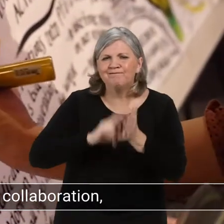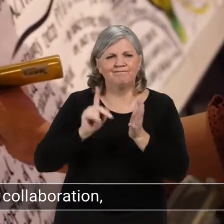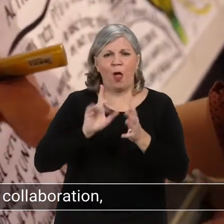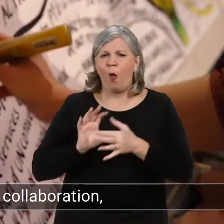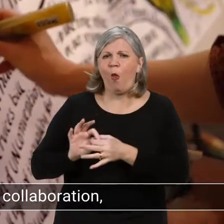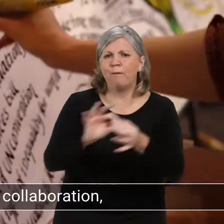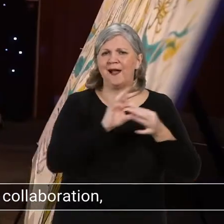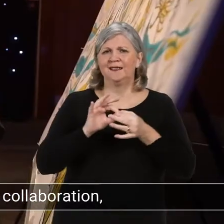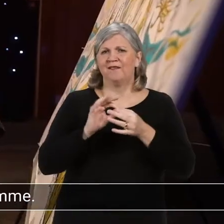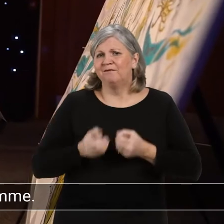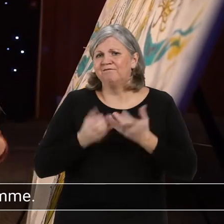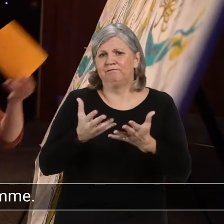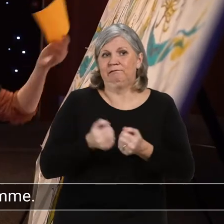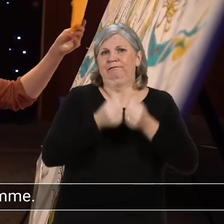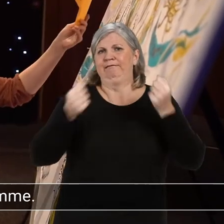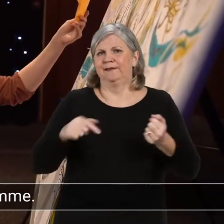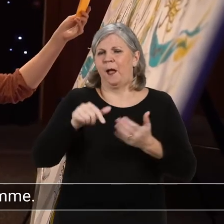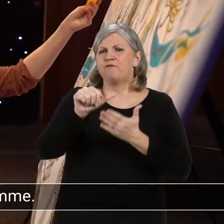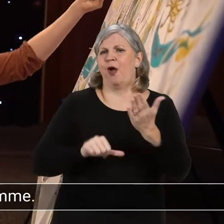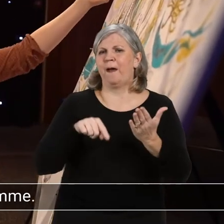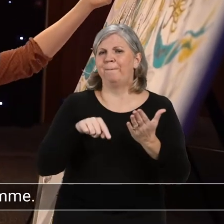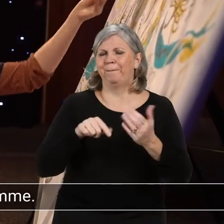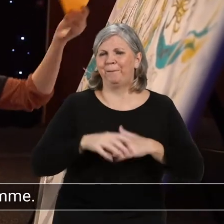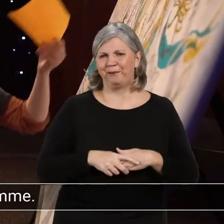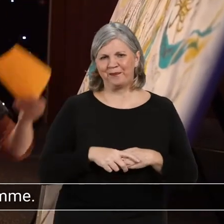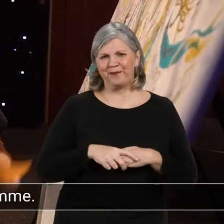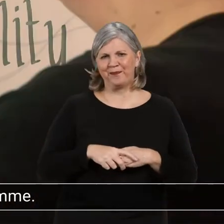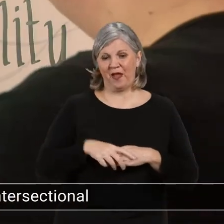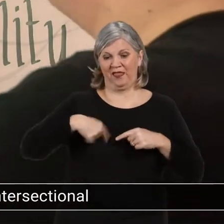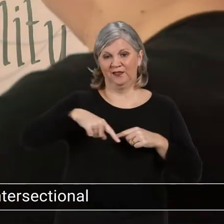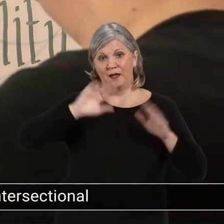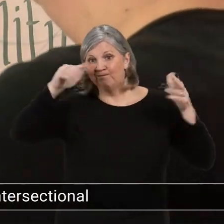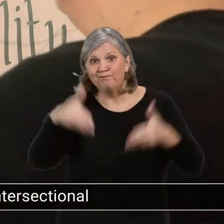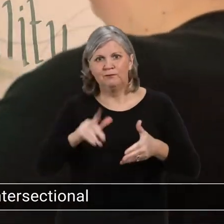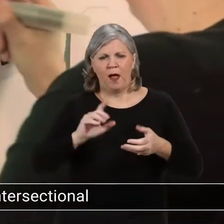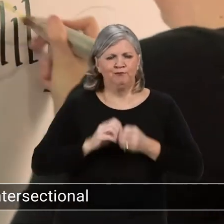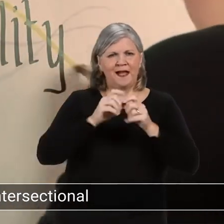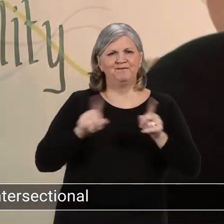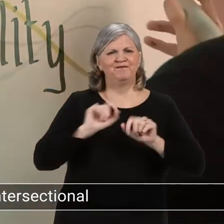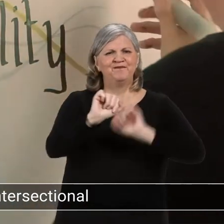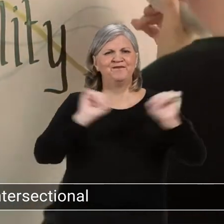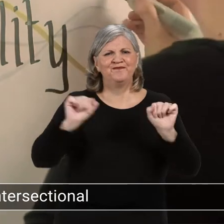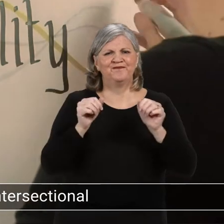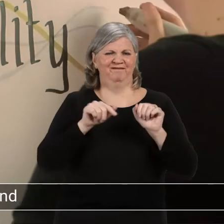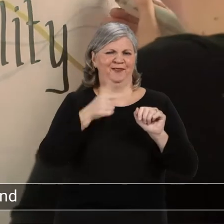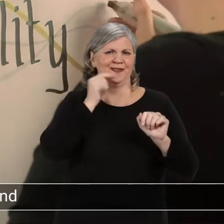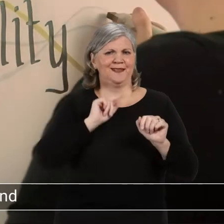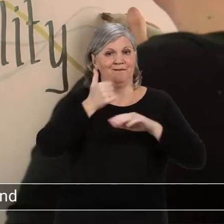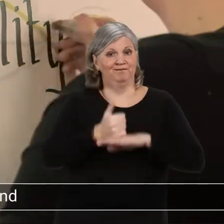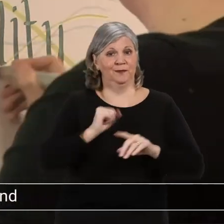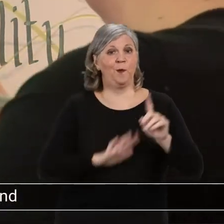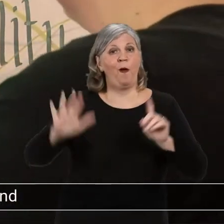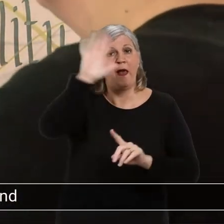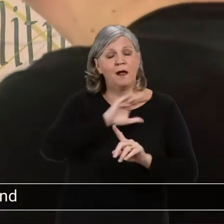and with cross-sector collaboration, delivered an expansive programme. This year's focus was on creating an intersectional gender